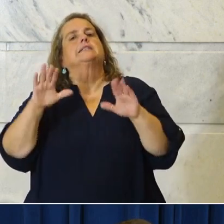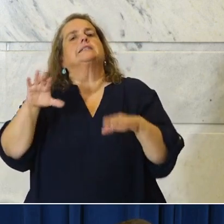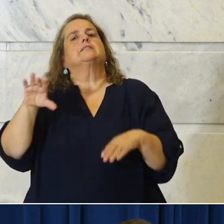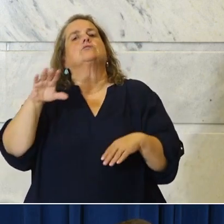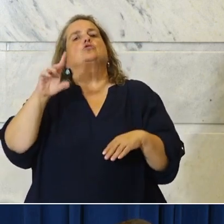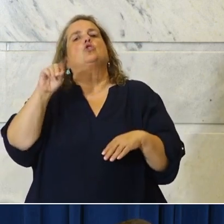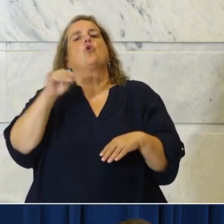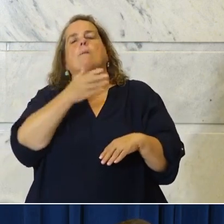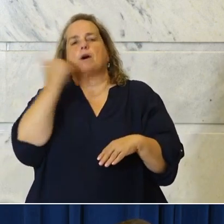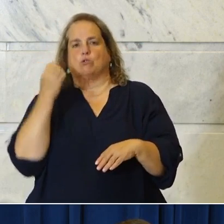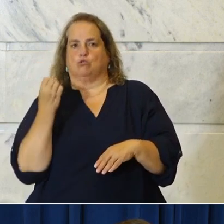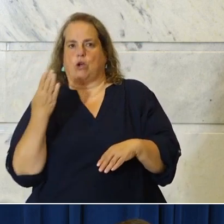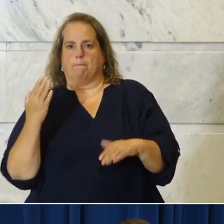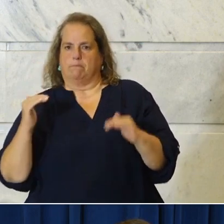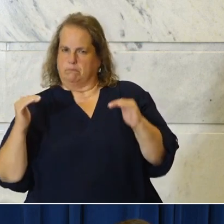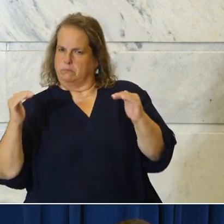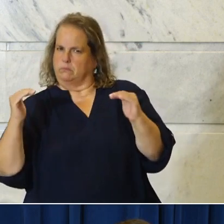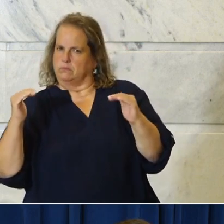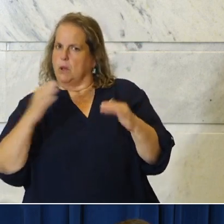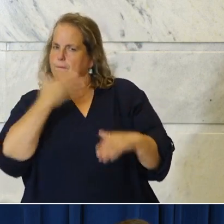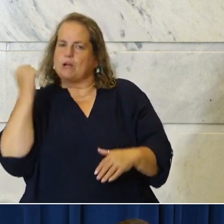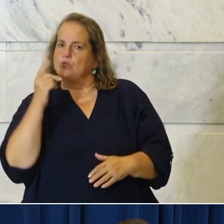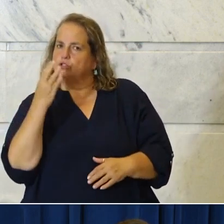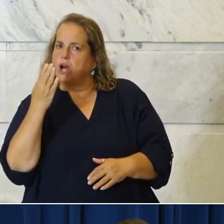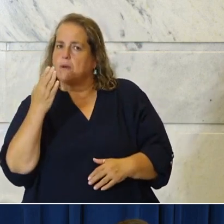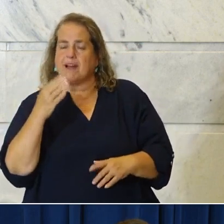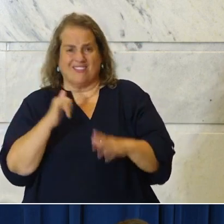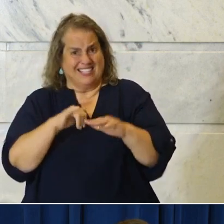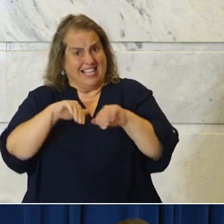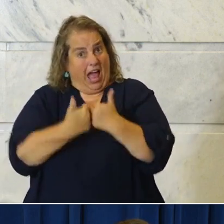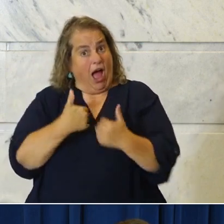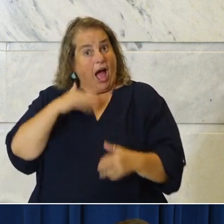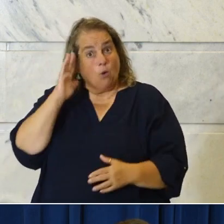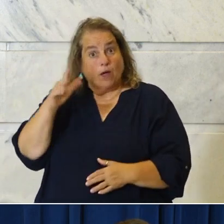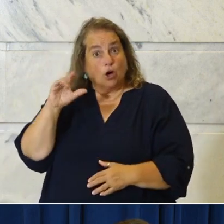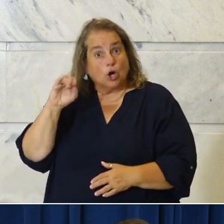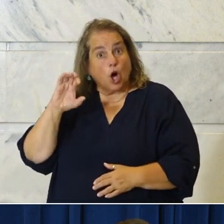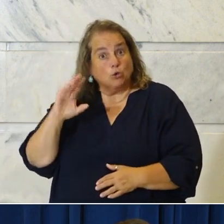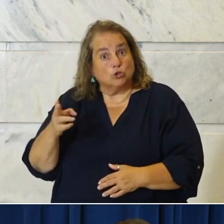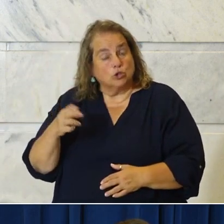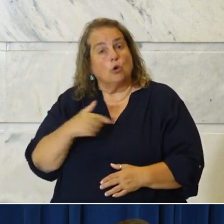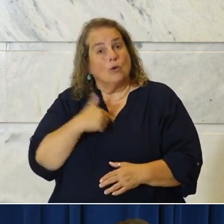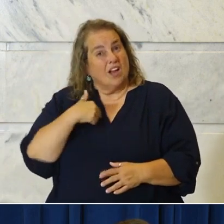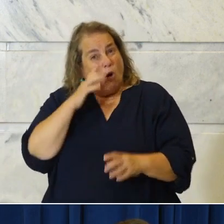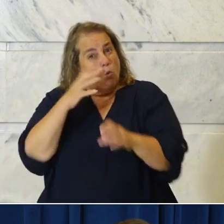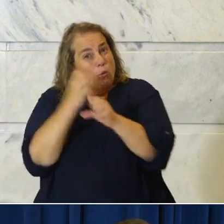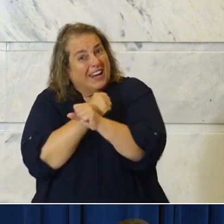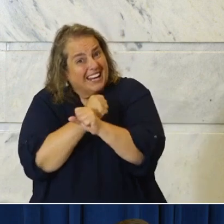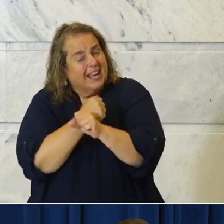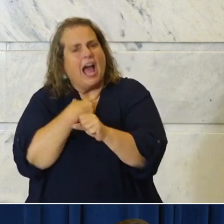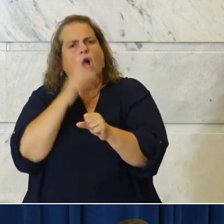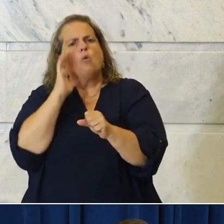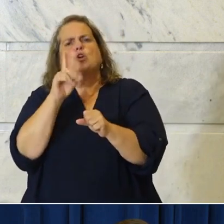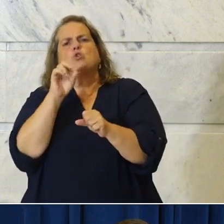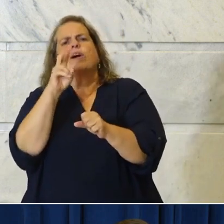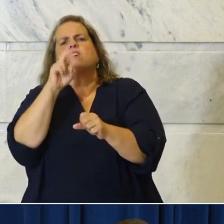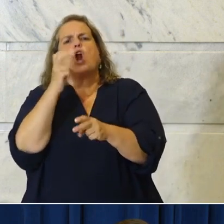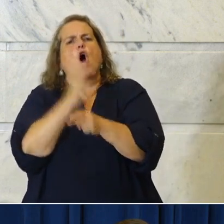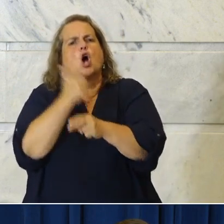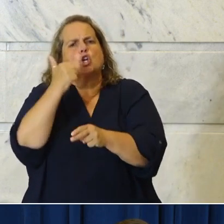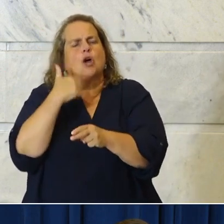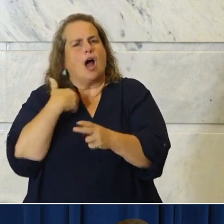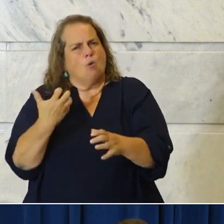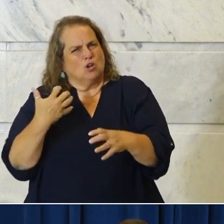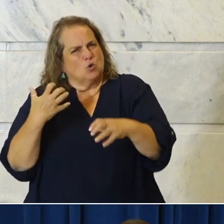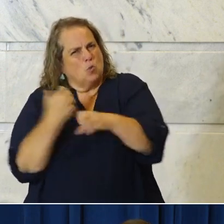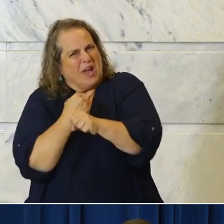notch. This is kind of like what I'm coaching. We're winning. And I'm being even harder. We are winning. Let's